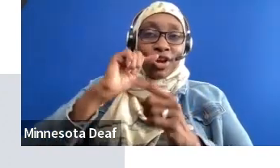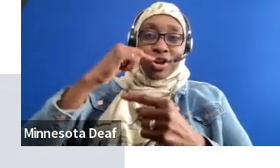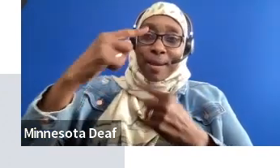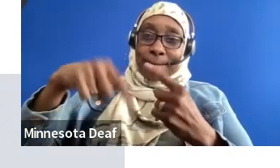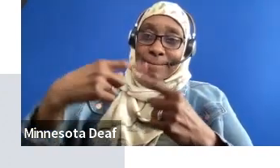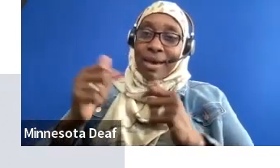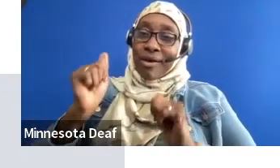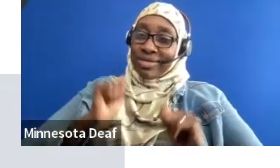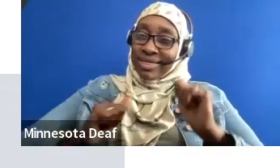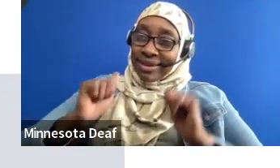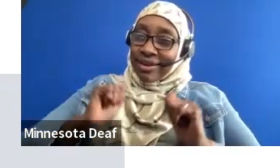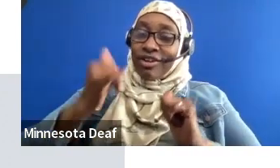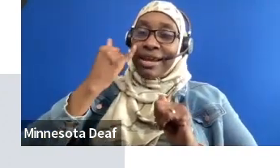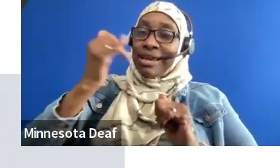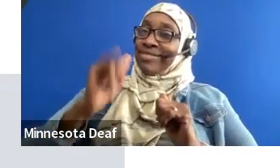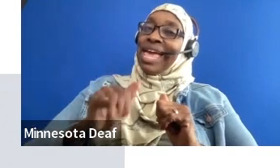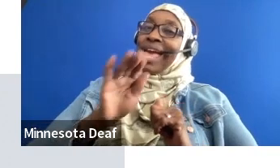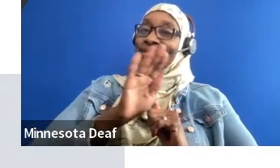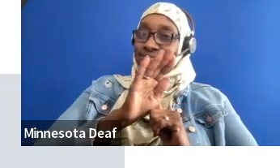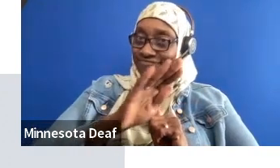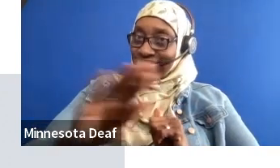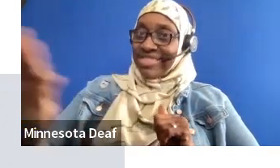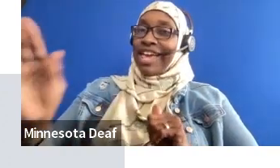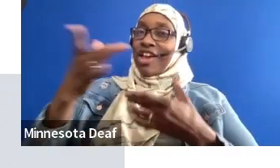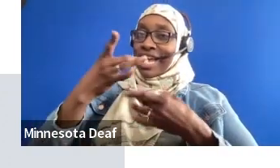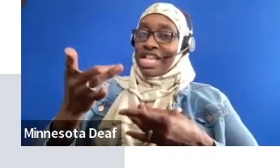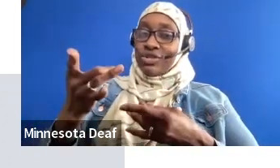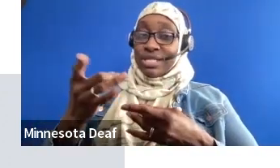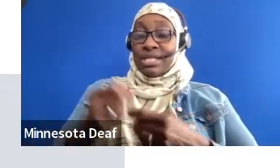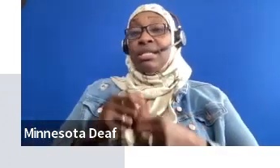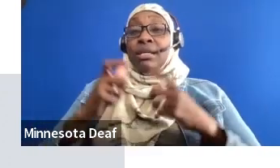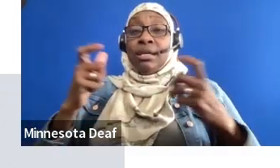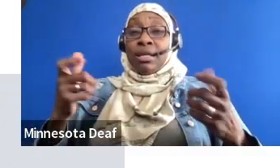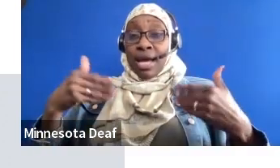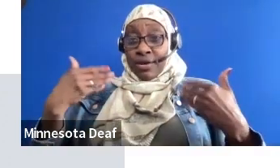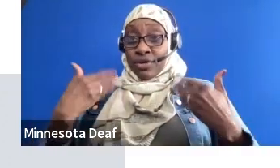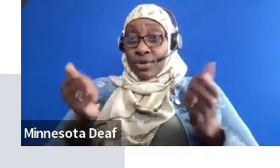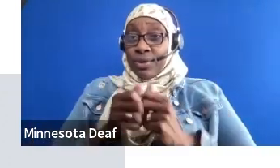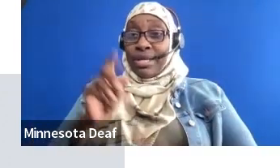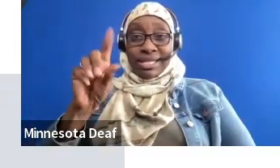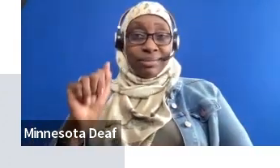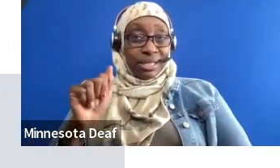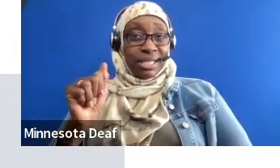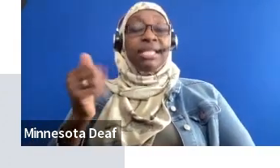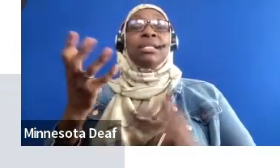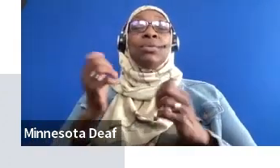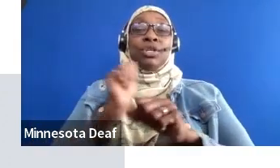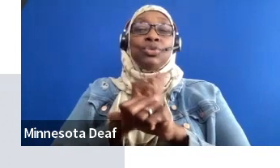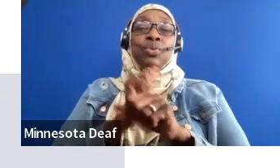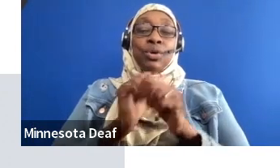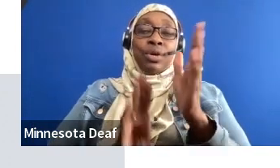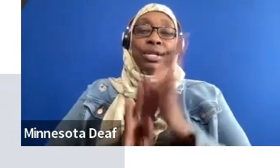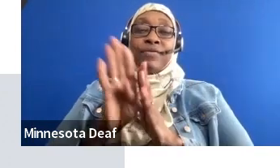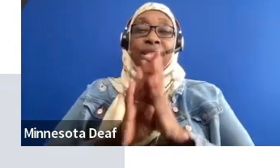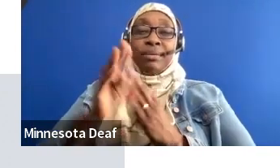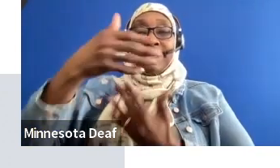So the goal with this, right, is a lot of youths of disabilities want to focus on developing their social skills, right? Like, how do I make friends? How